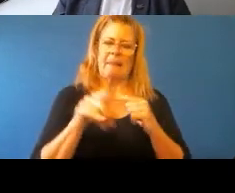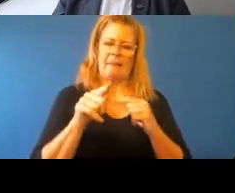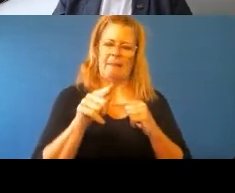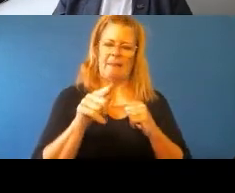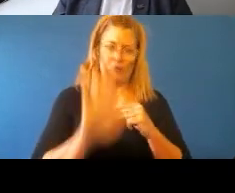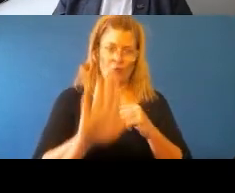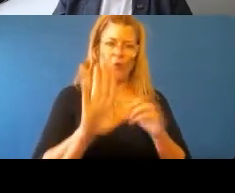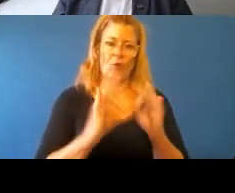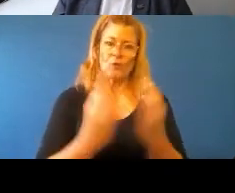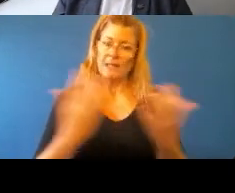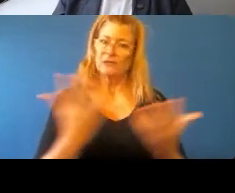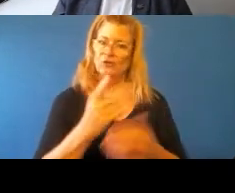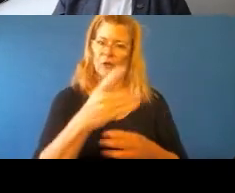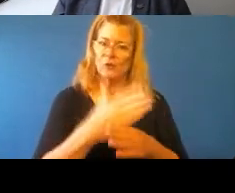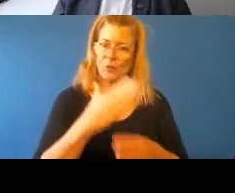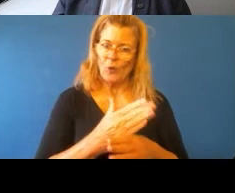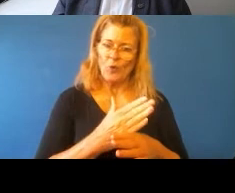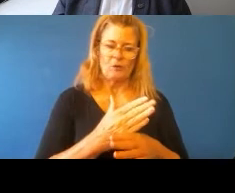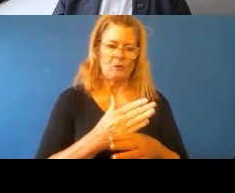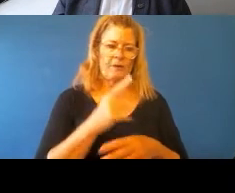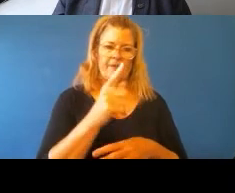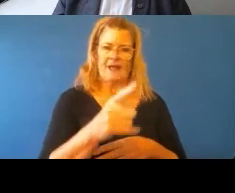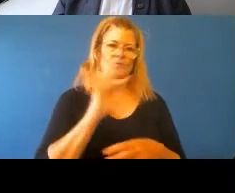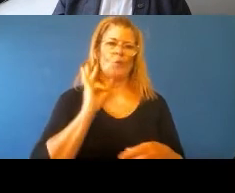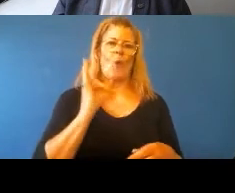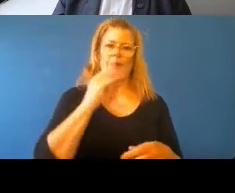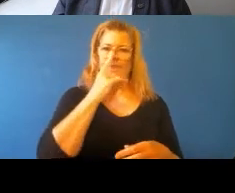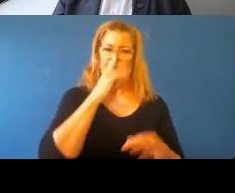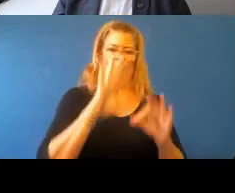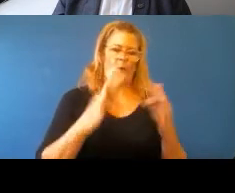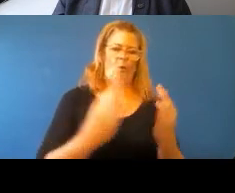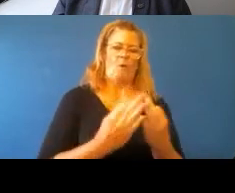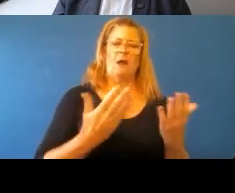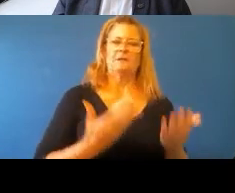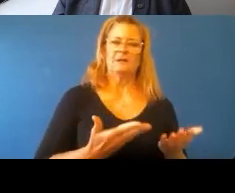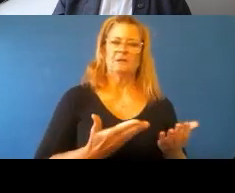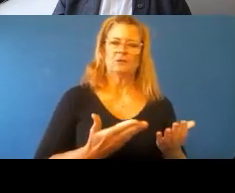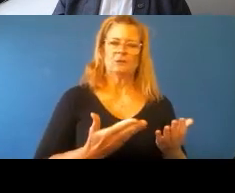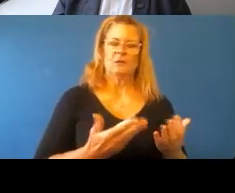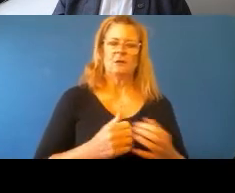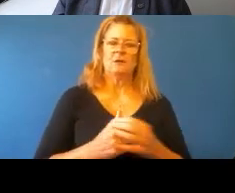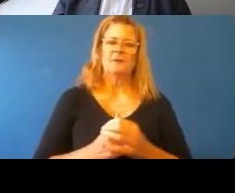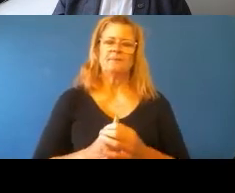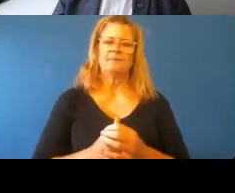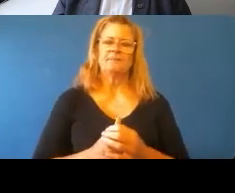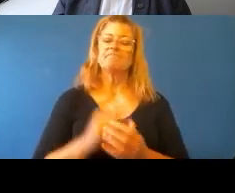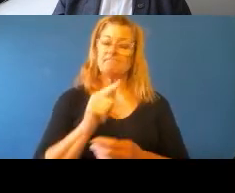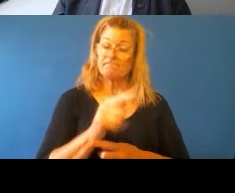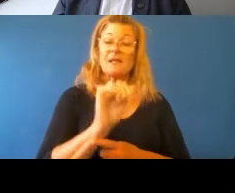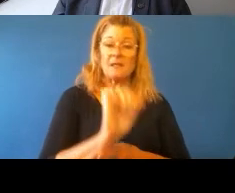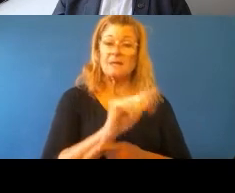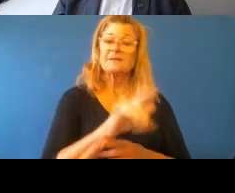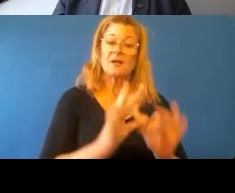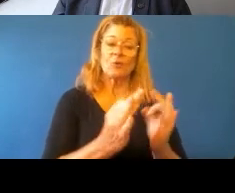work, a predominantly non-Indigenous organisation, there has been a process of cultural change, mindset